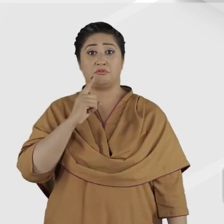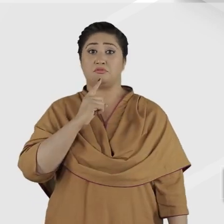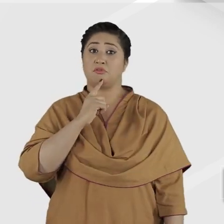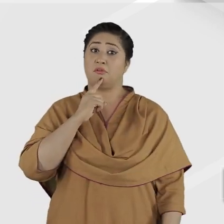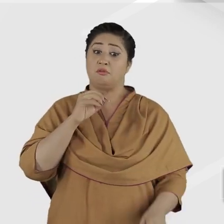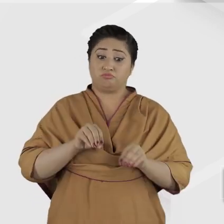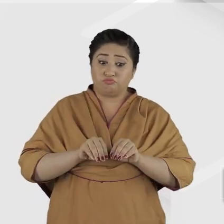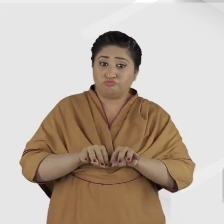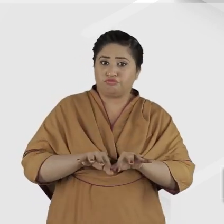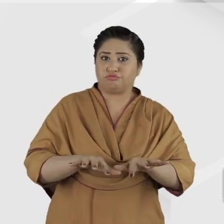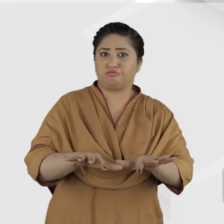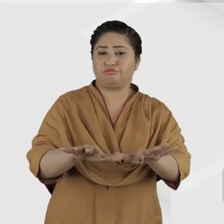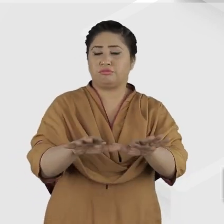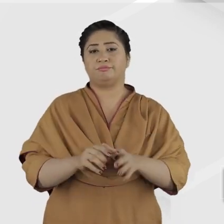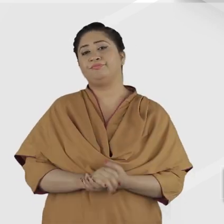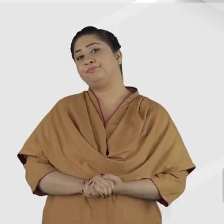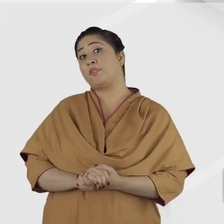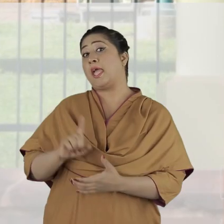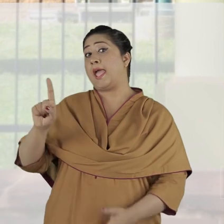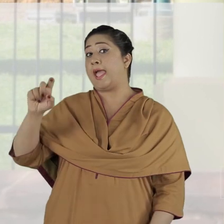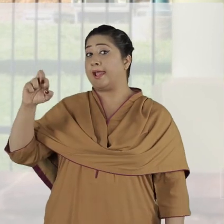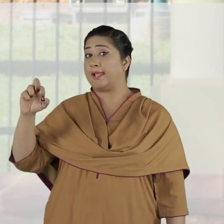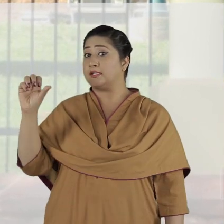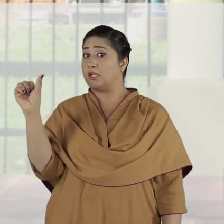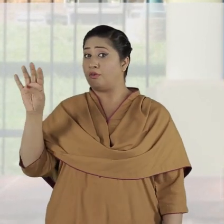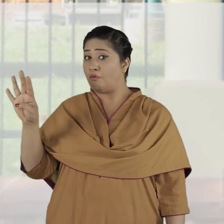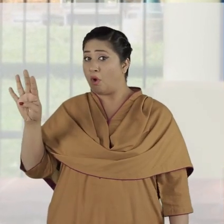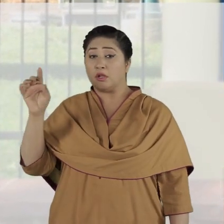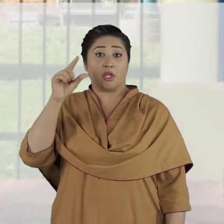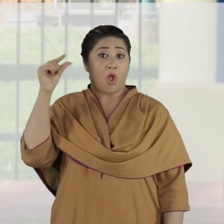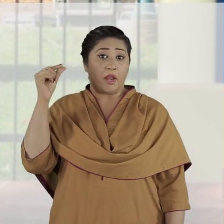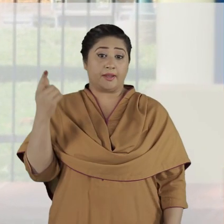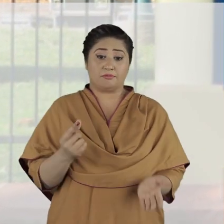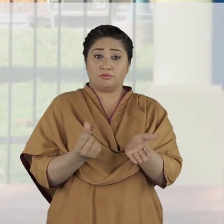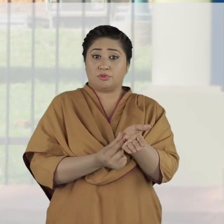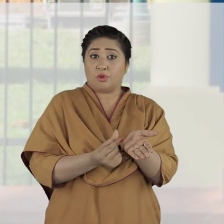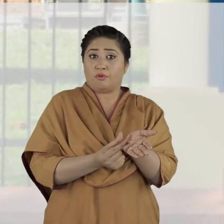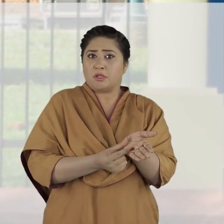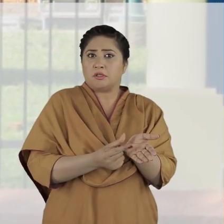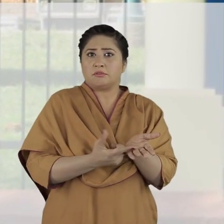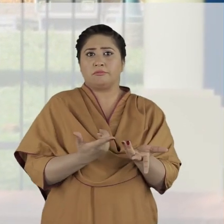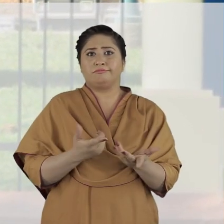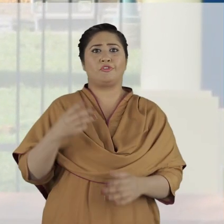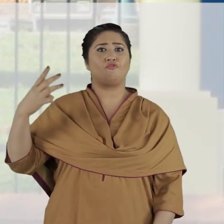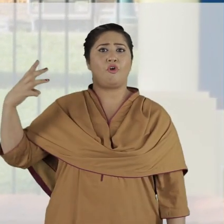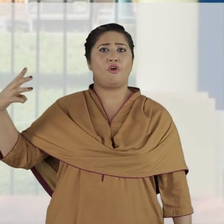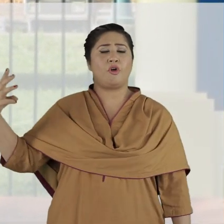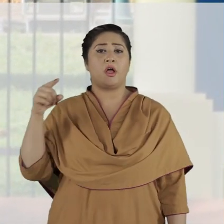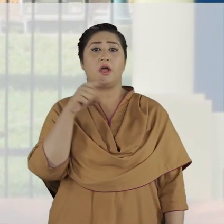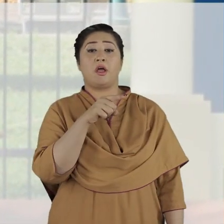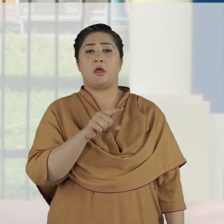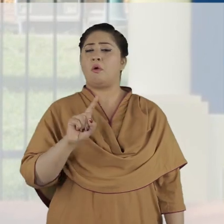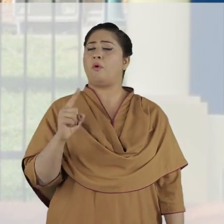education of the deaf grew and flourished. In 1864, Gallaudet University was built in